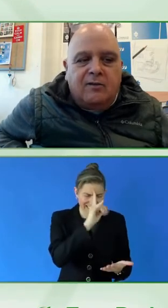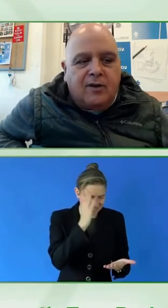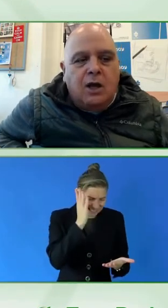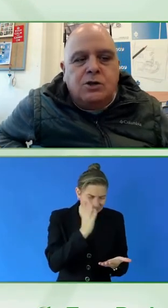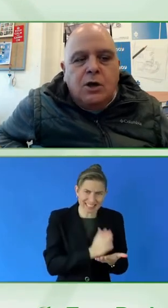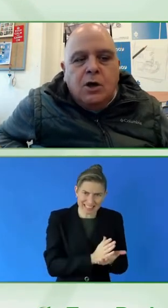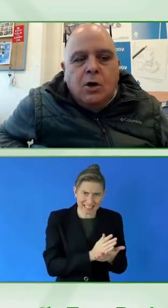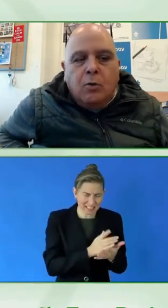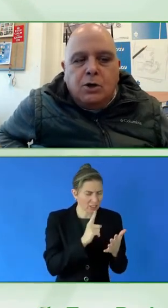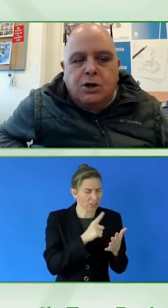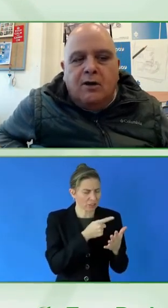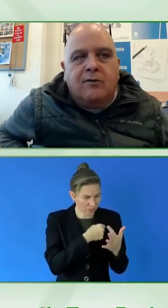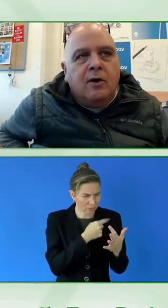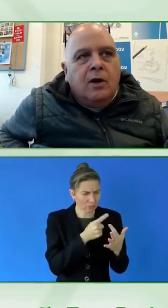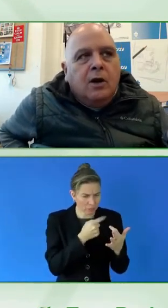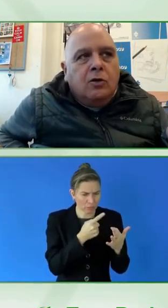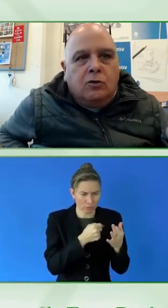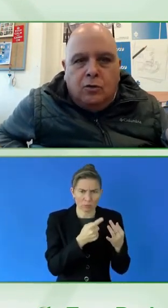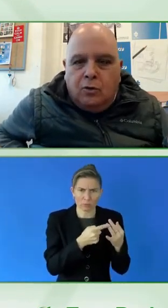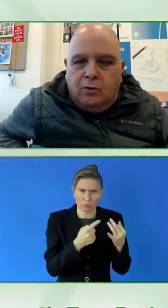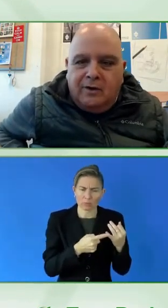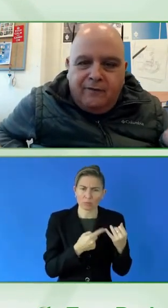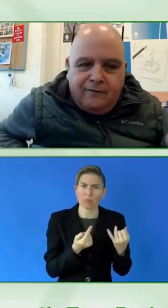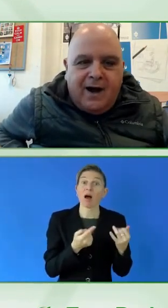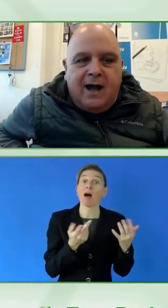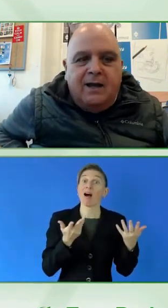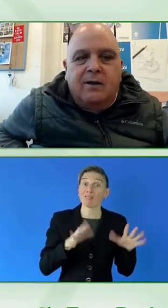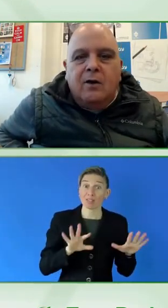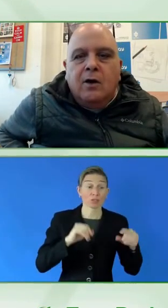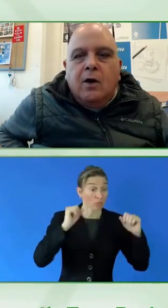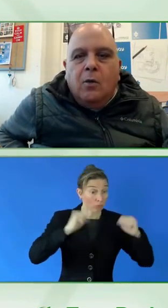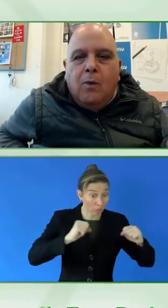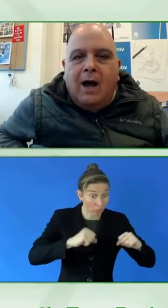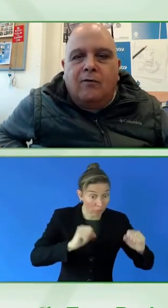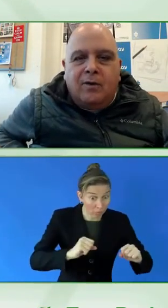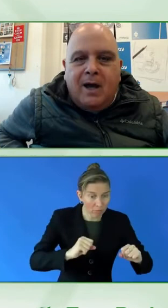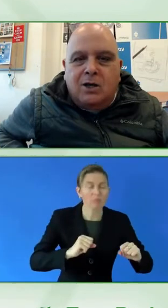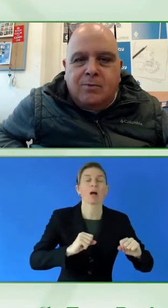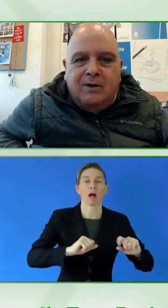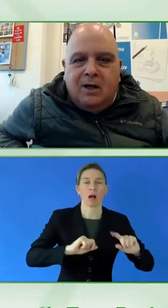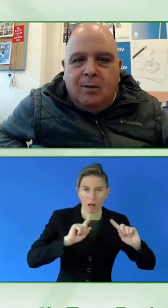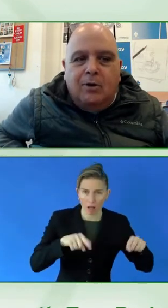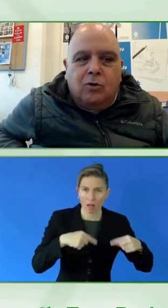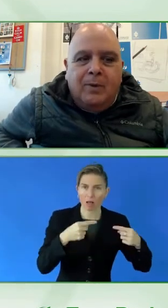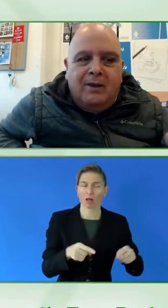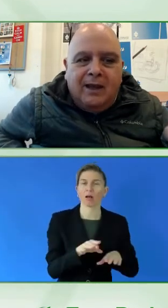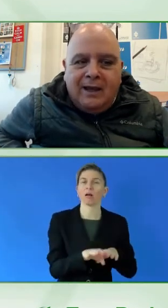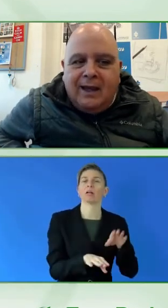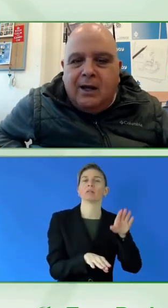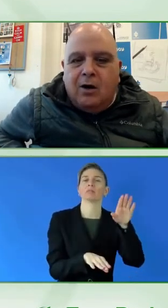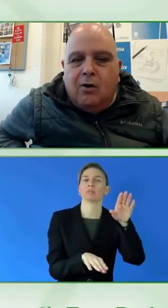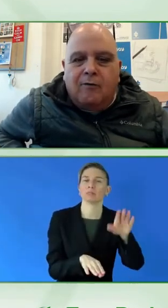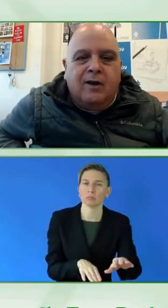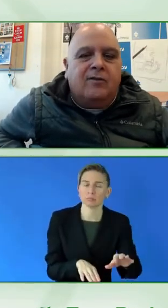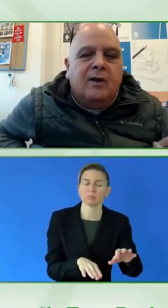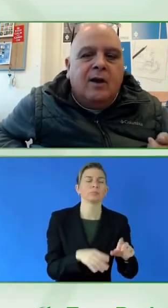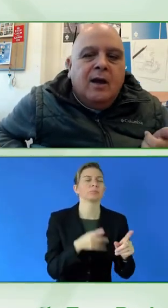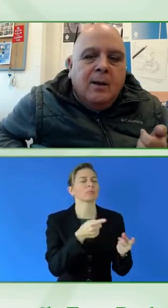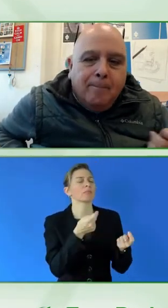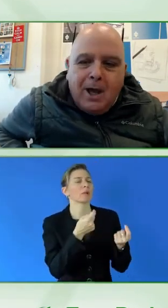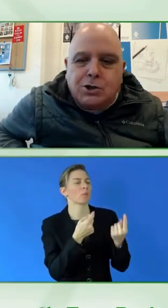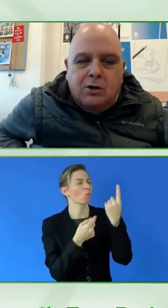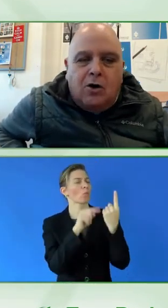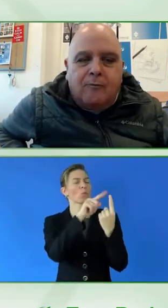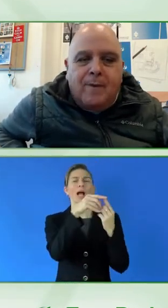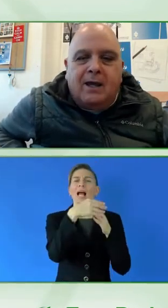stage, which is to define one of the management team to be the leader of this